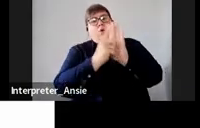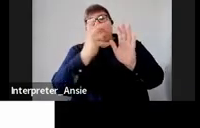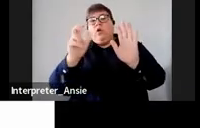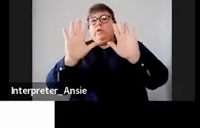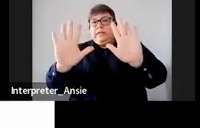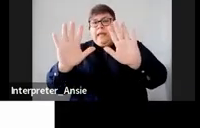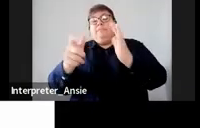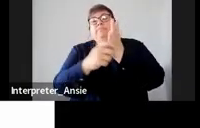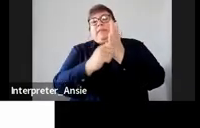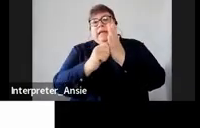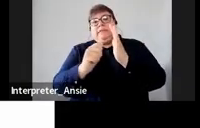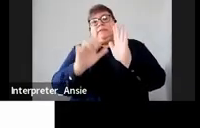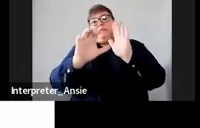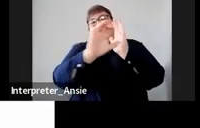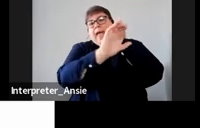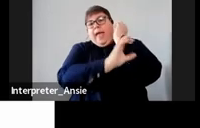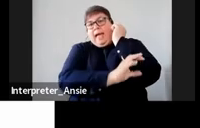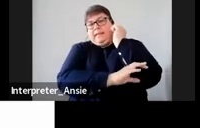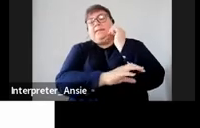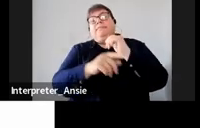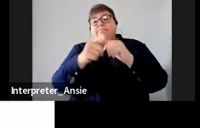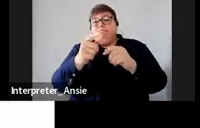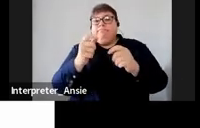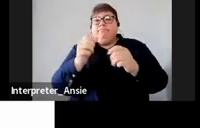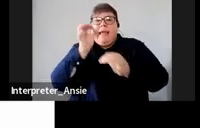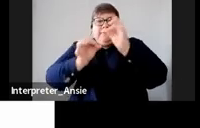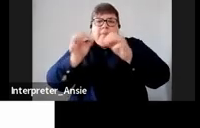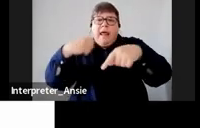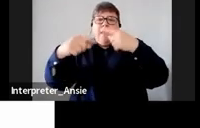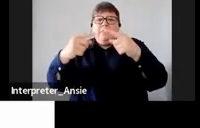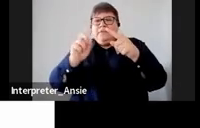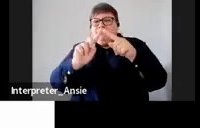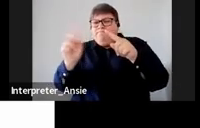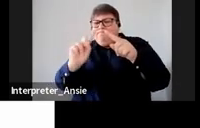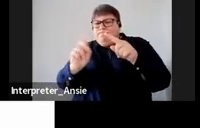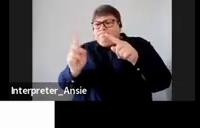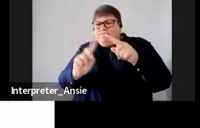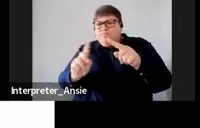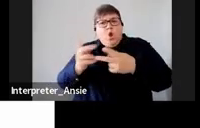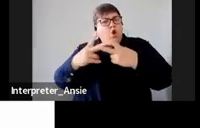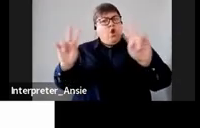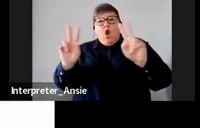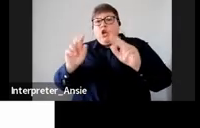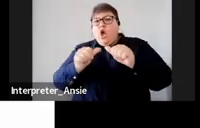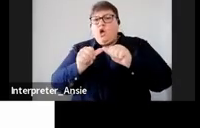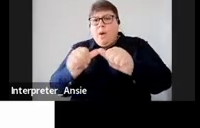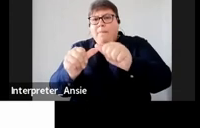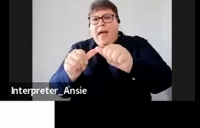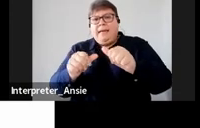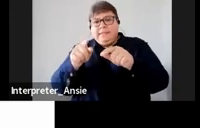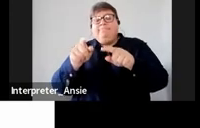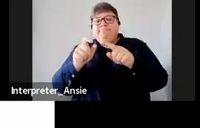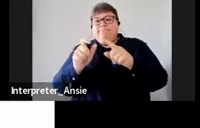administration act the act prescribes the various types of non compliance which are subject to fixed administrative